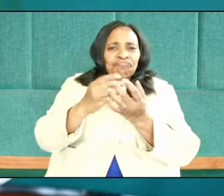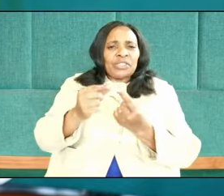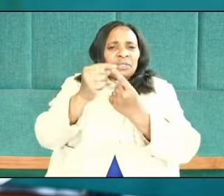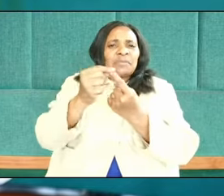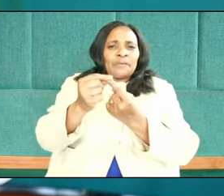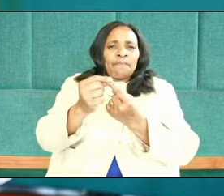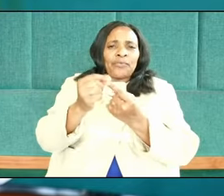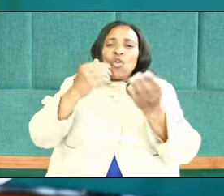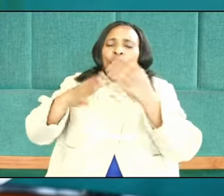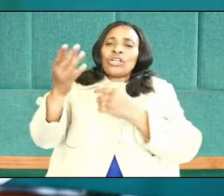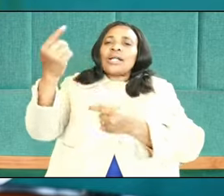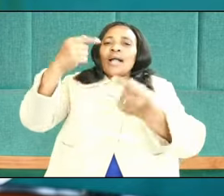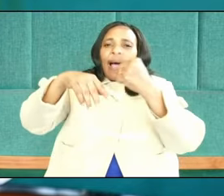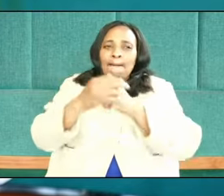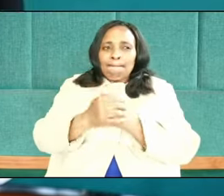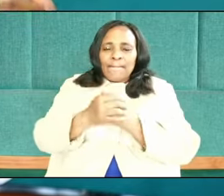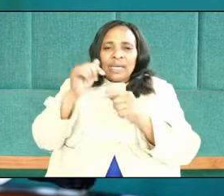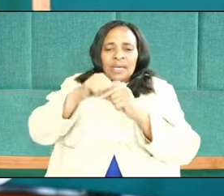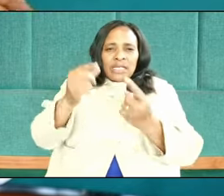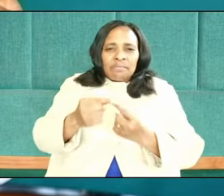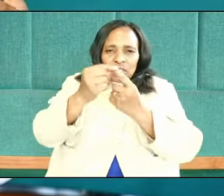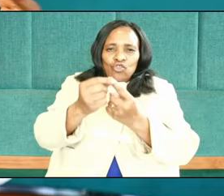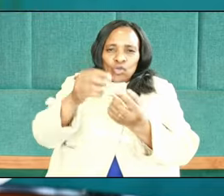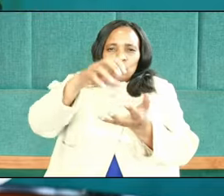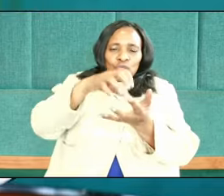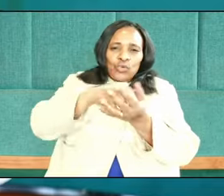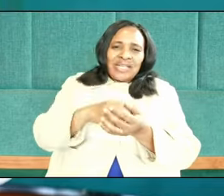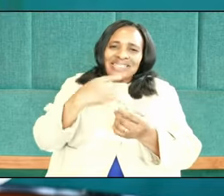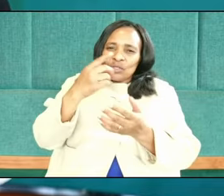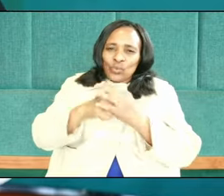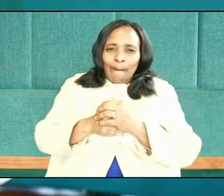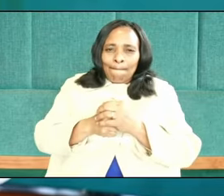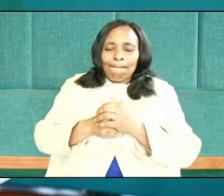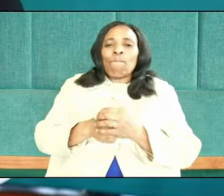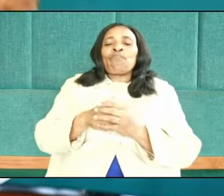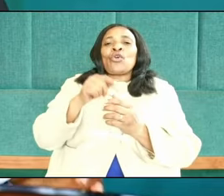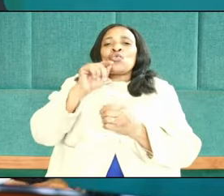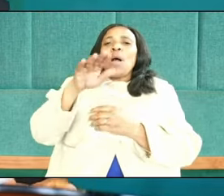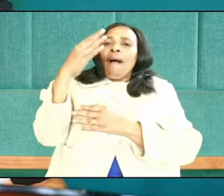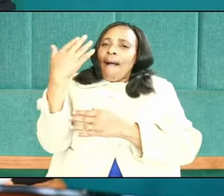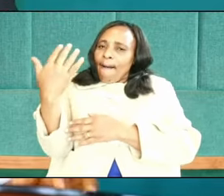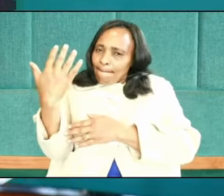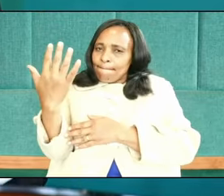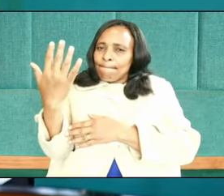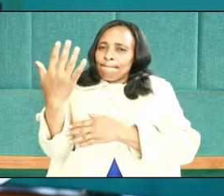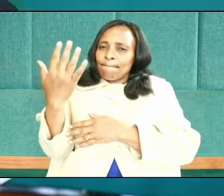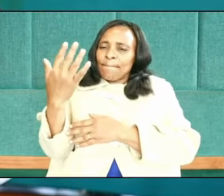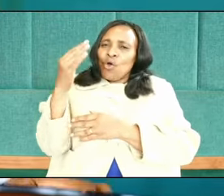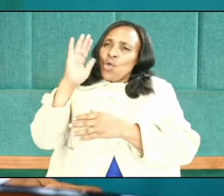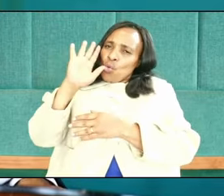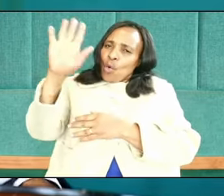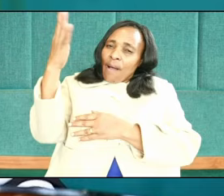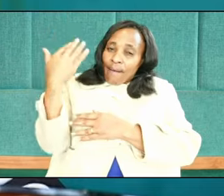God intervening in a particular situation. He says your arm, your